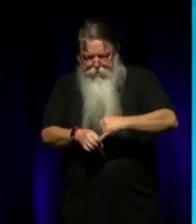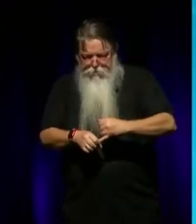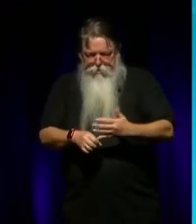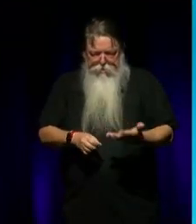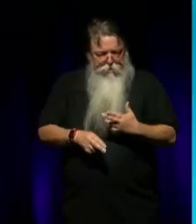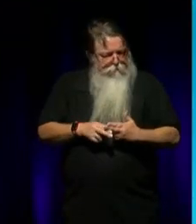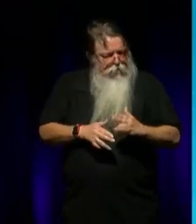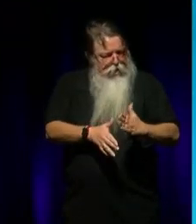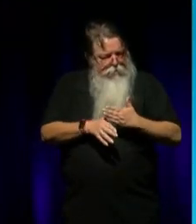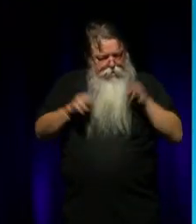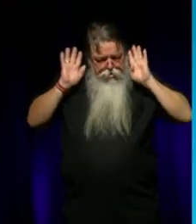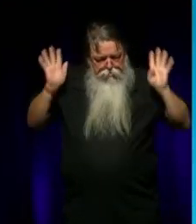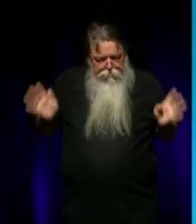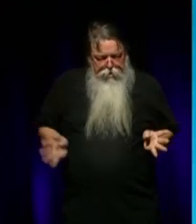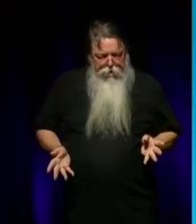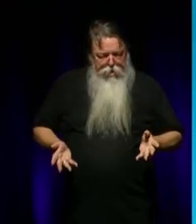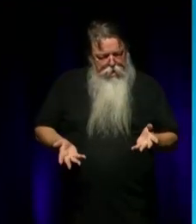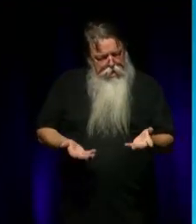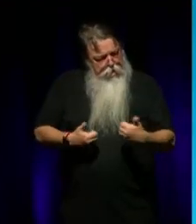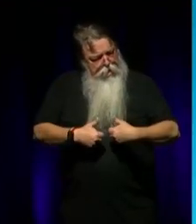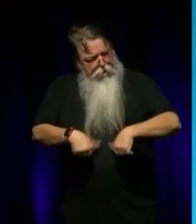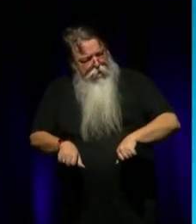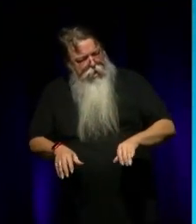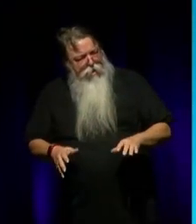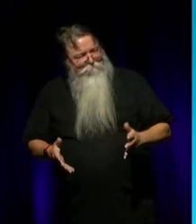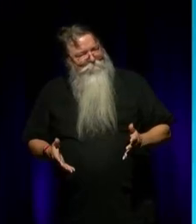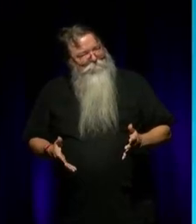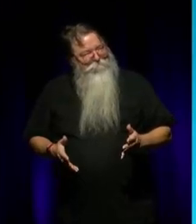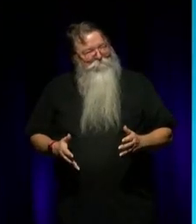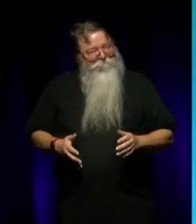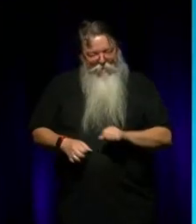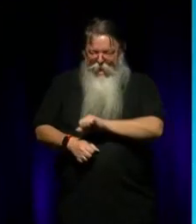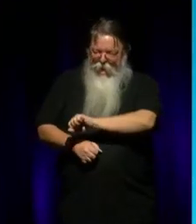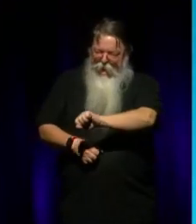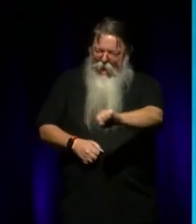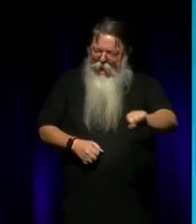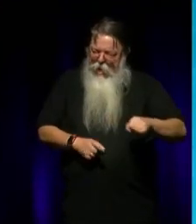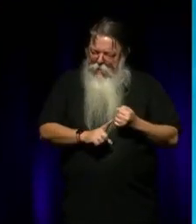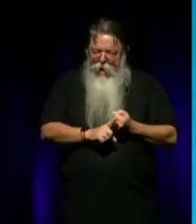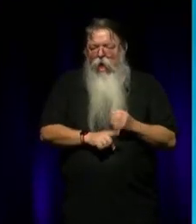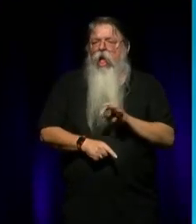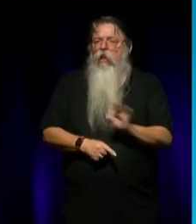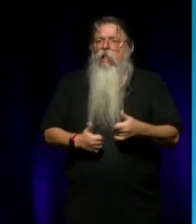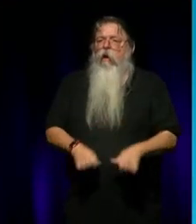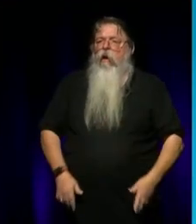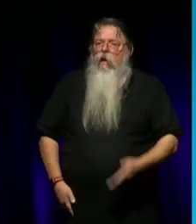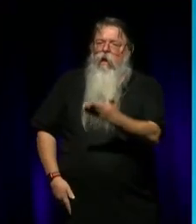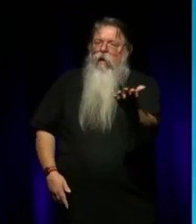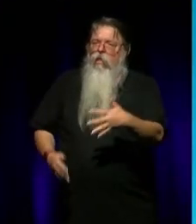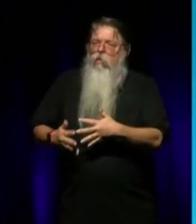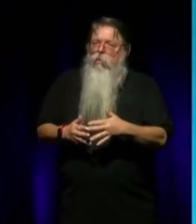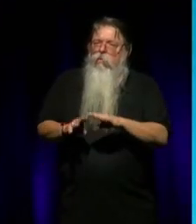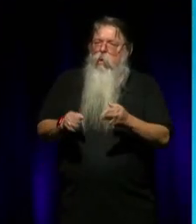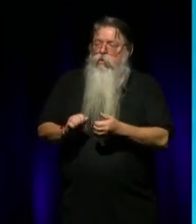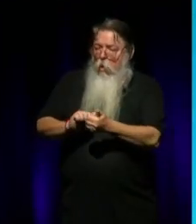system. It's not just something we support after sport. It, it, it's embedded.